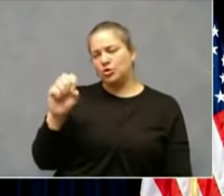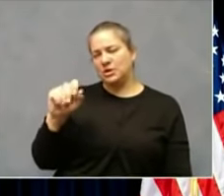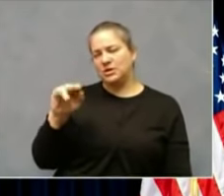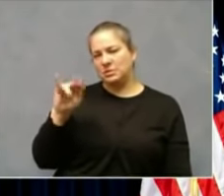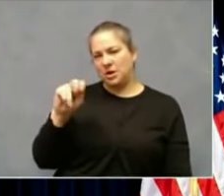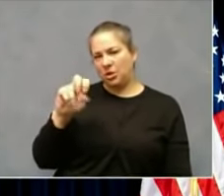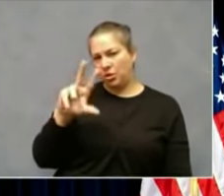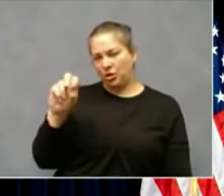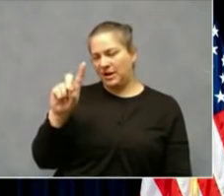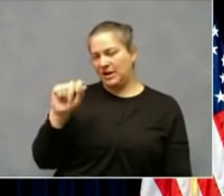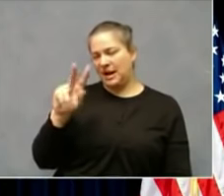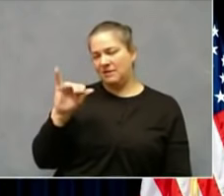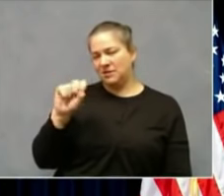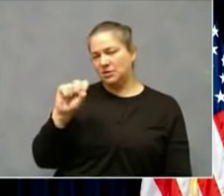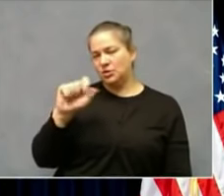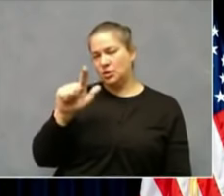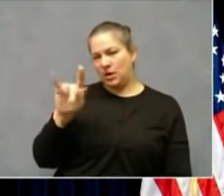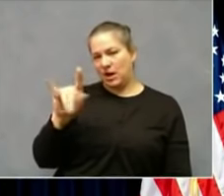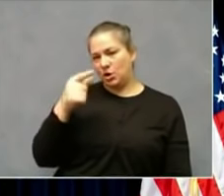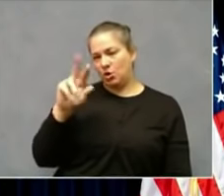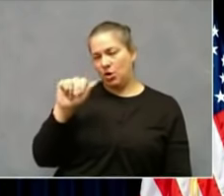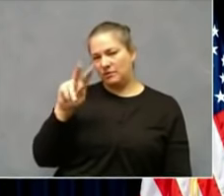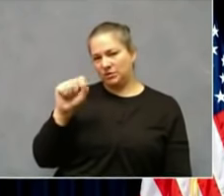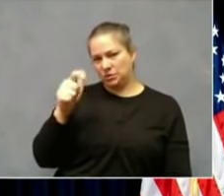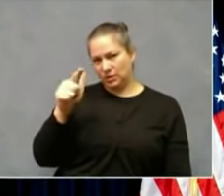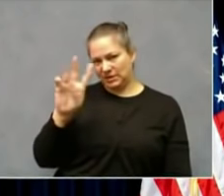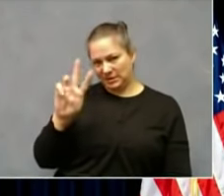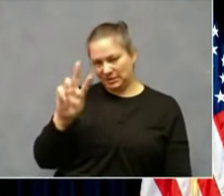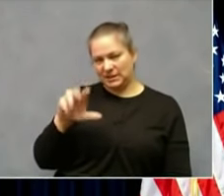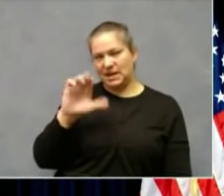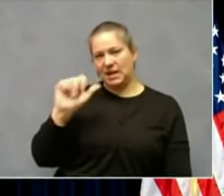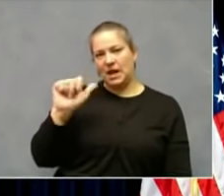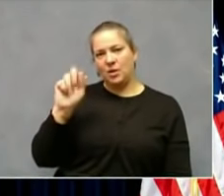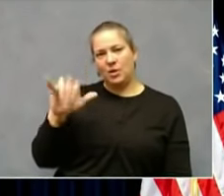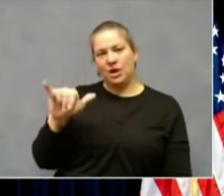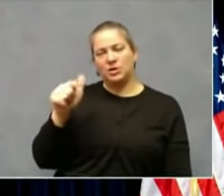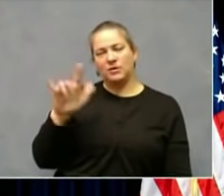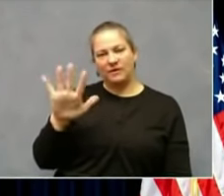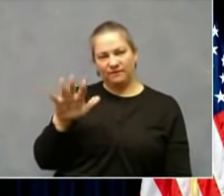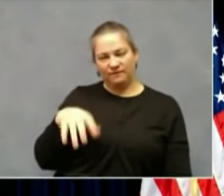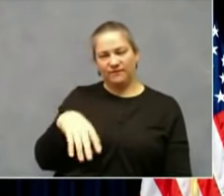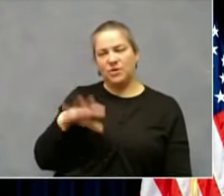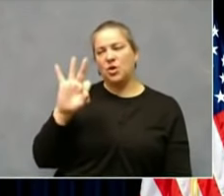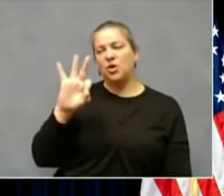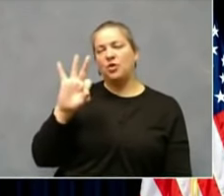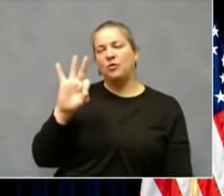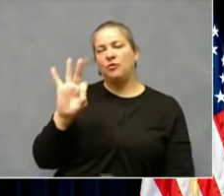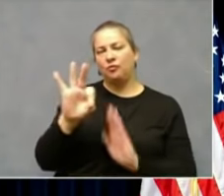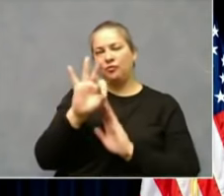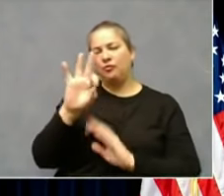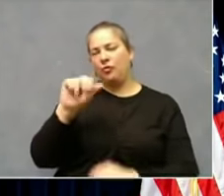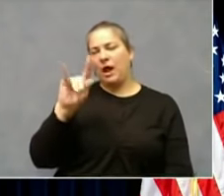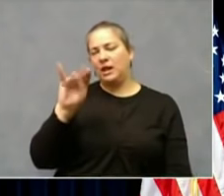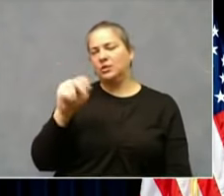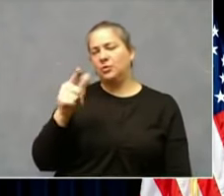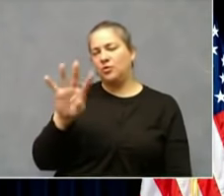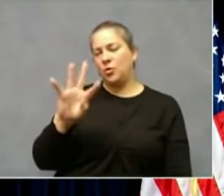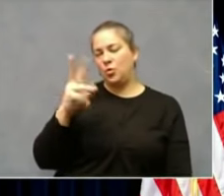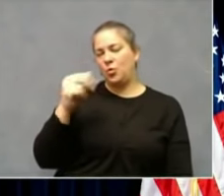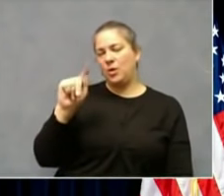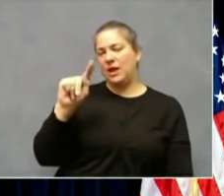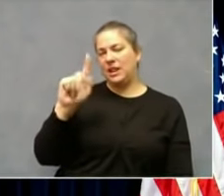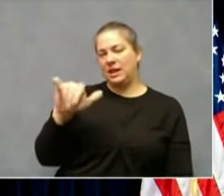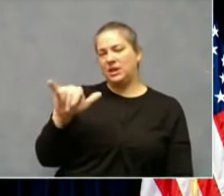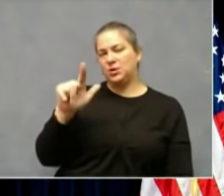28. Graves, 26. Callaway, 25. Franklin, 24. Whitley, 23. Bullet,